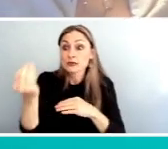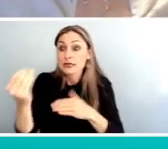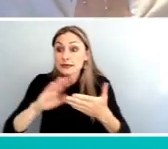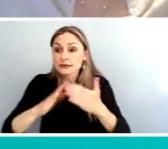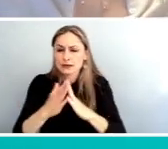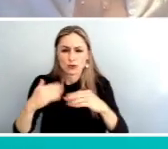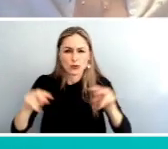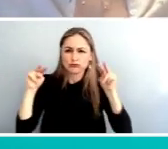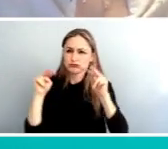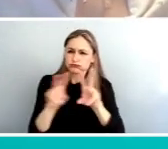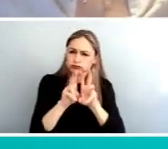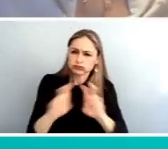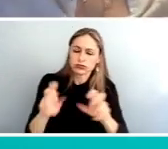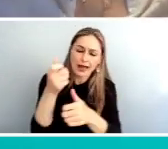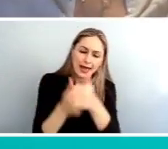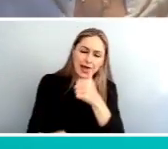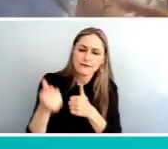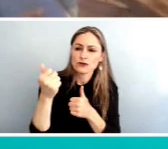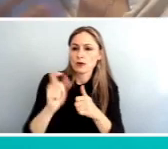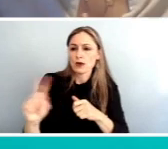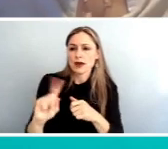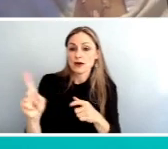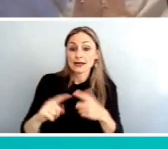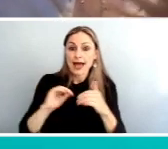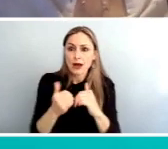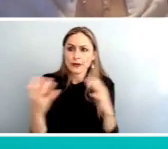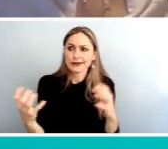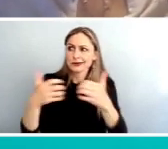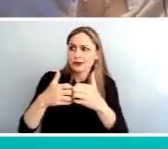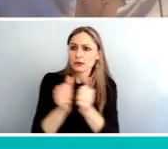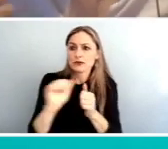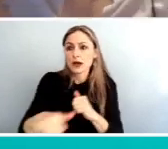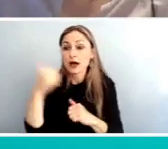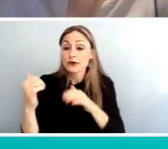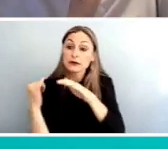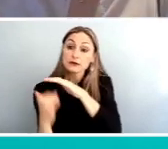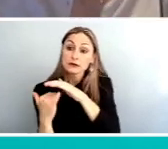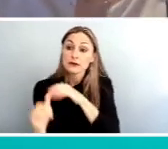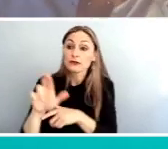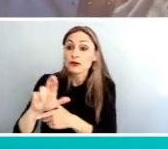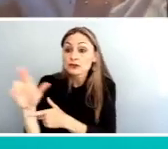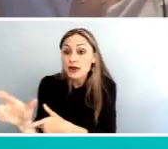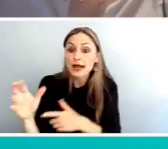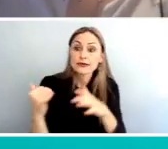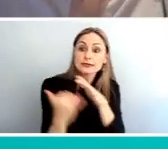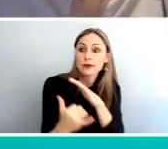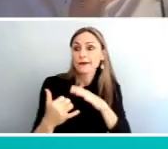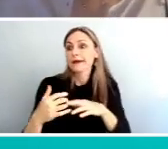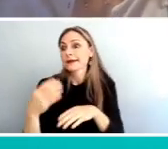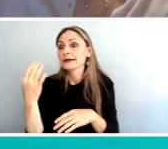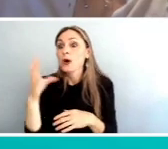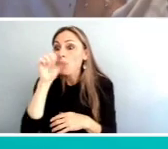and the way that we integrate with other SEPTA services. So, how the bus routes work with the regional rail, with the Broad Street Line, with,